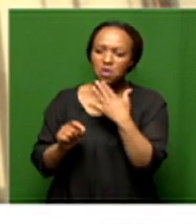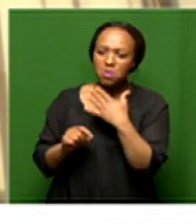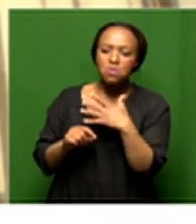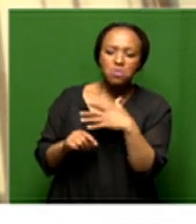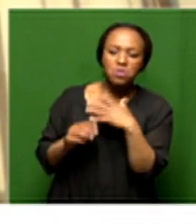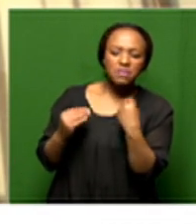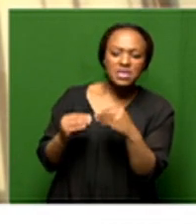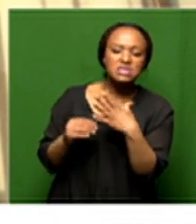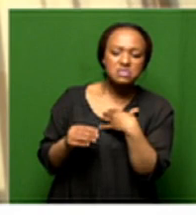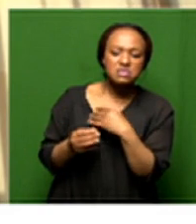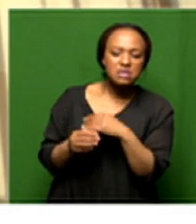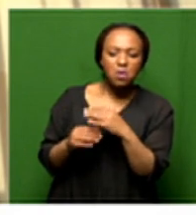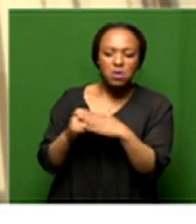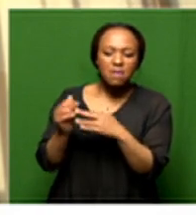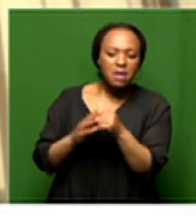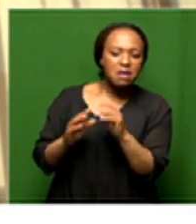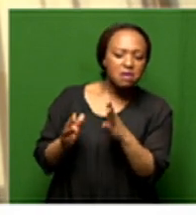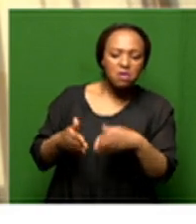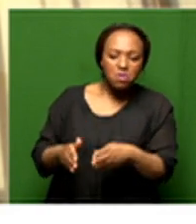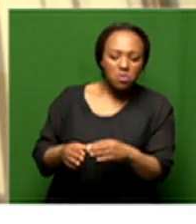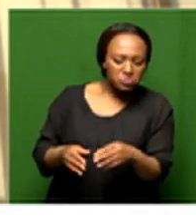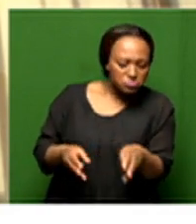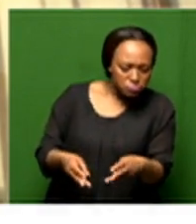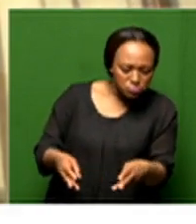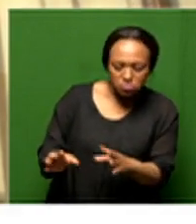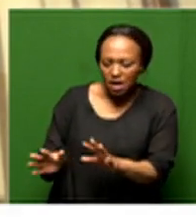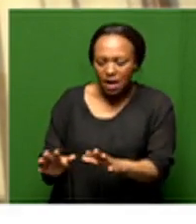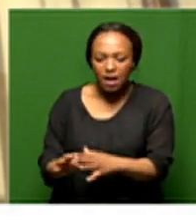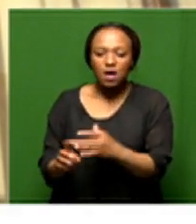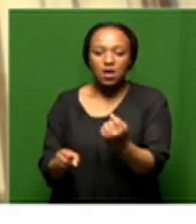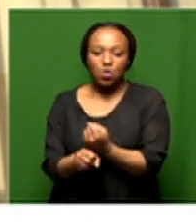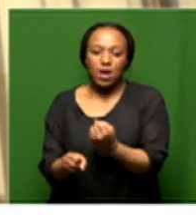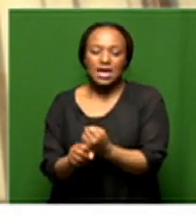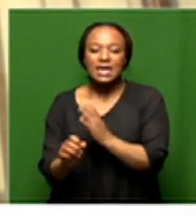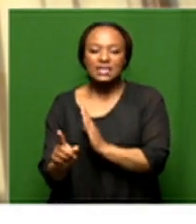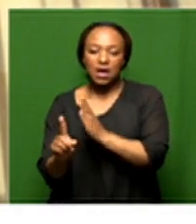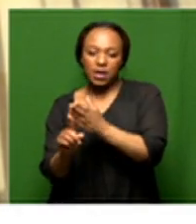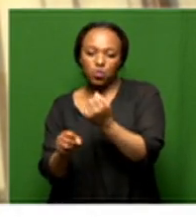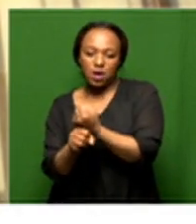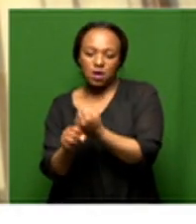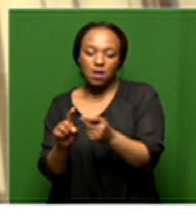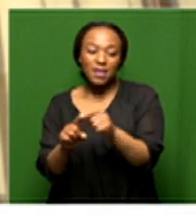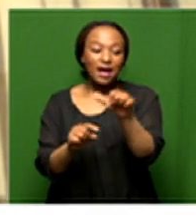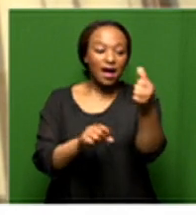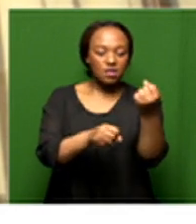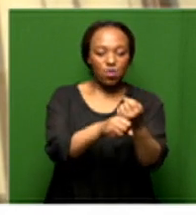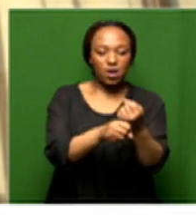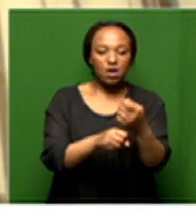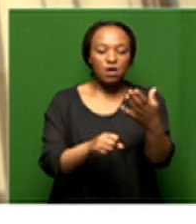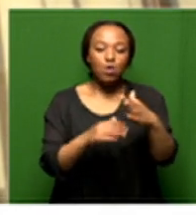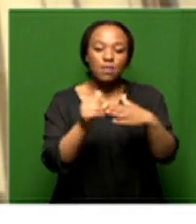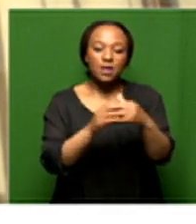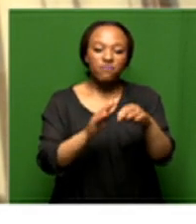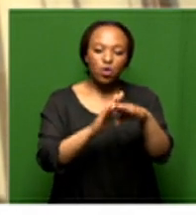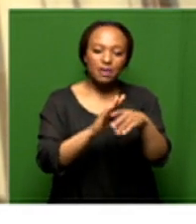the construction side doing the jobs who are happy those are the direct jobs and there's what we call the indirect jobs the jobs that comes as a result of this bill